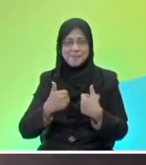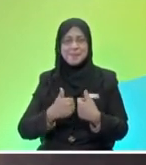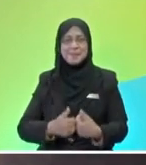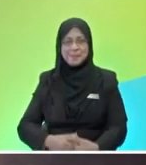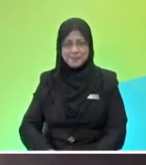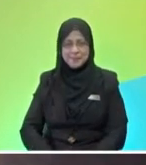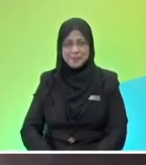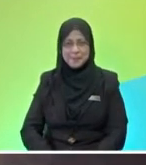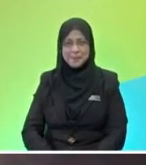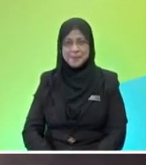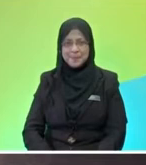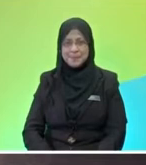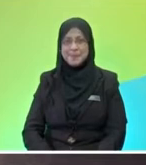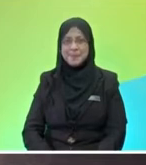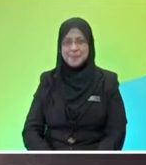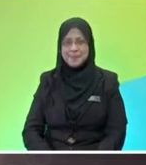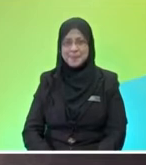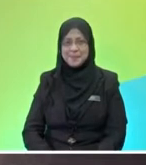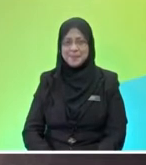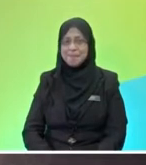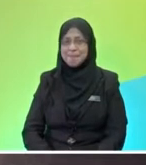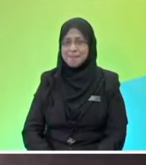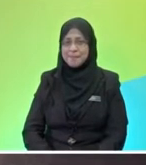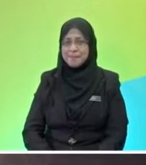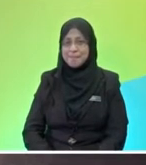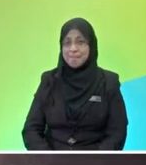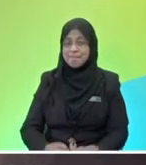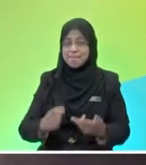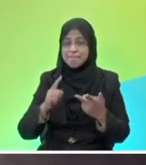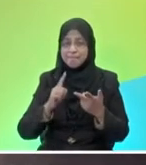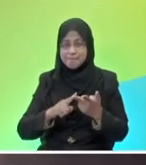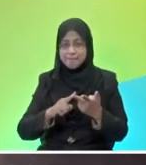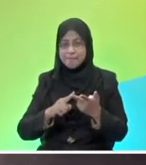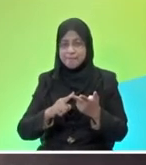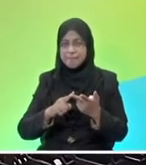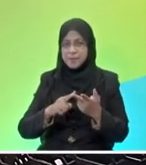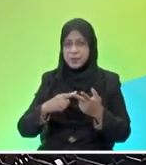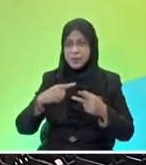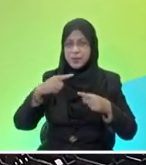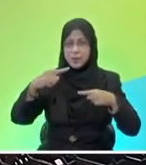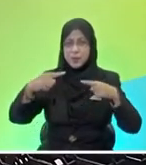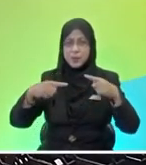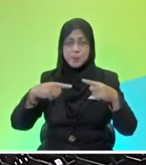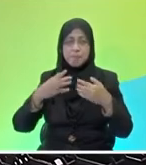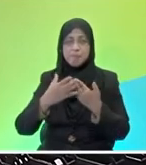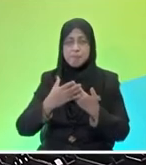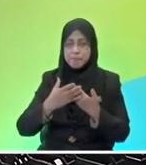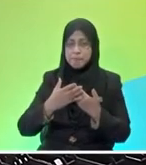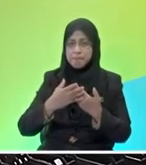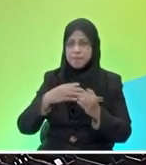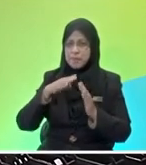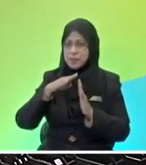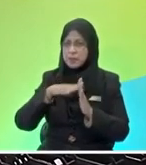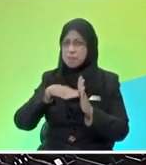after this you can play some more right all right okay thirdly we can use wheel wheels can use to reduce